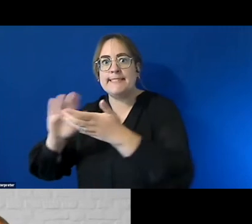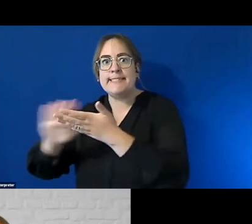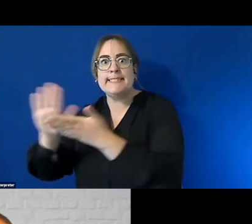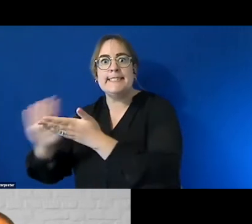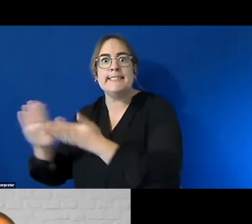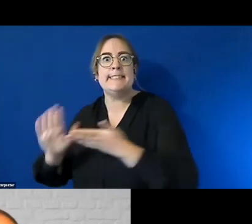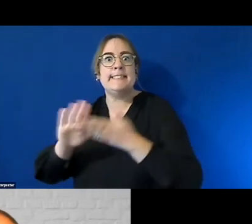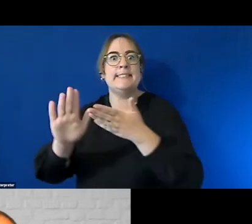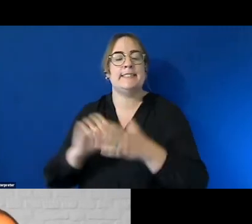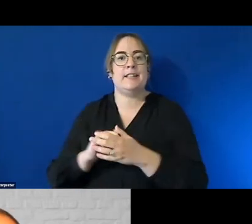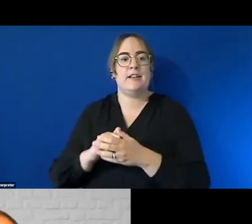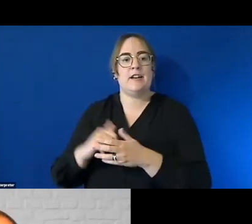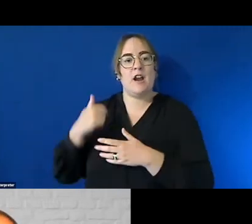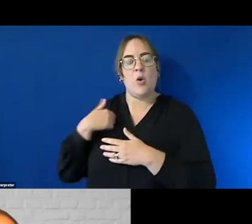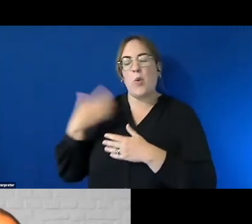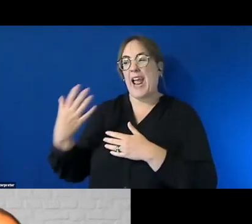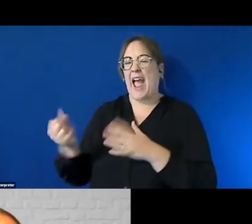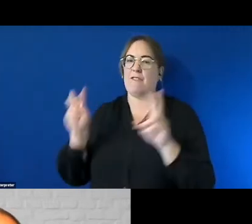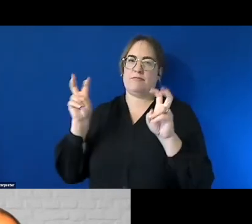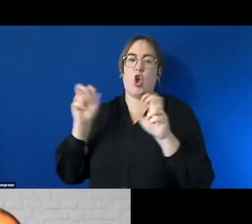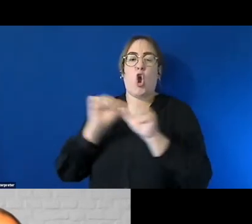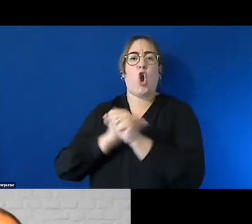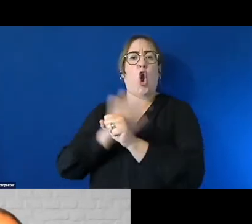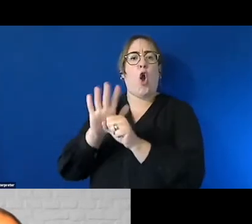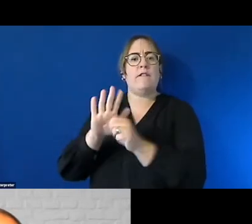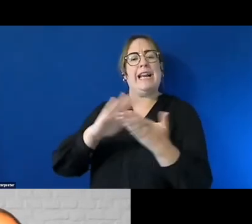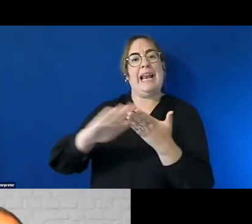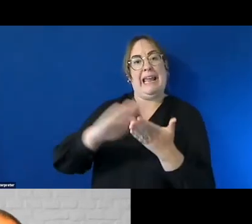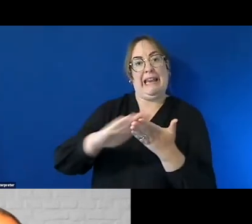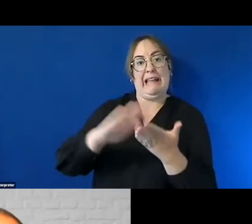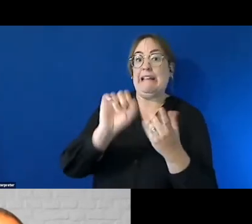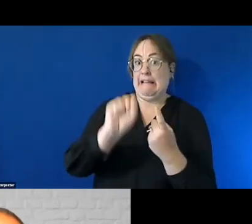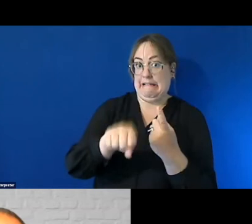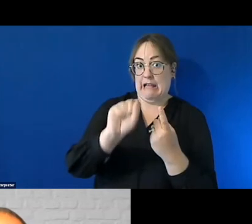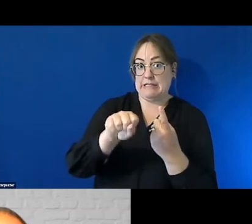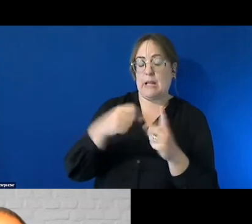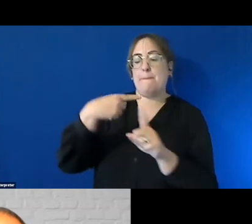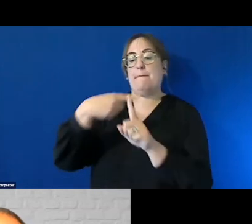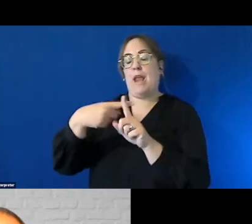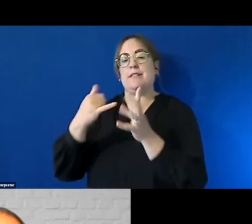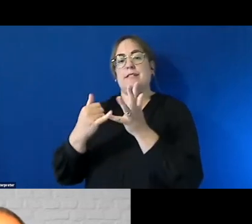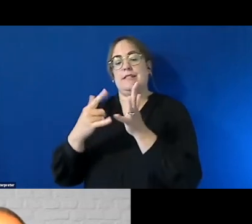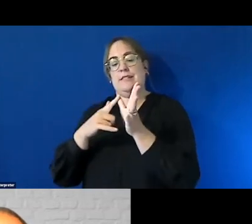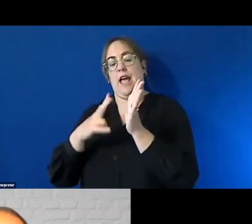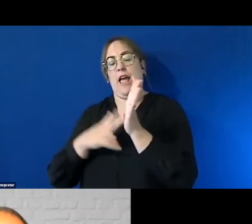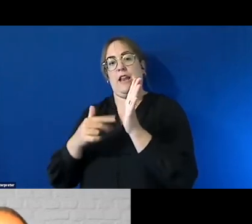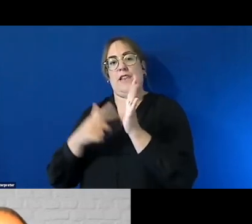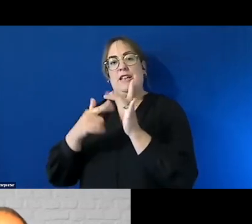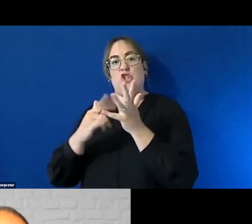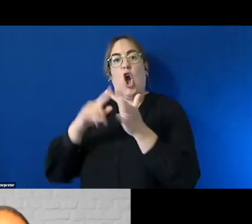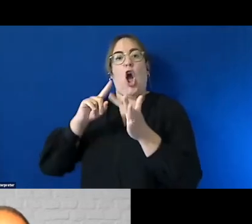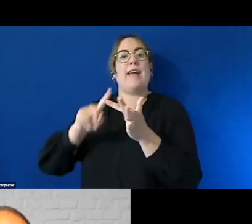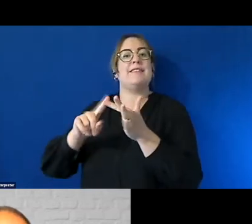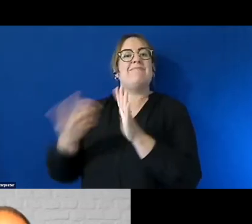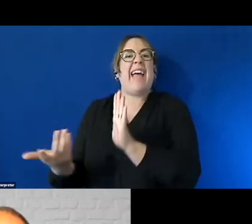what we do a fair bit of covert cleaning but we also do quite a bit of sanitizing for a lot of our customers um